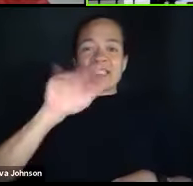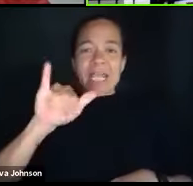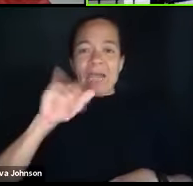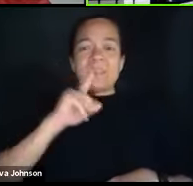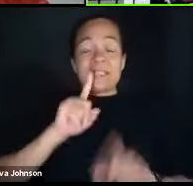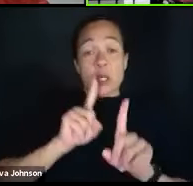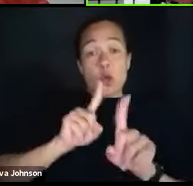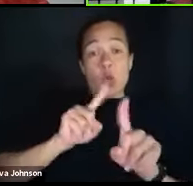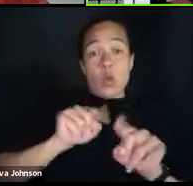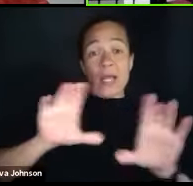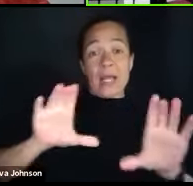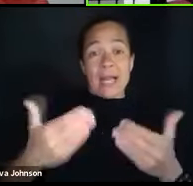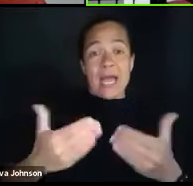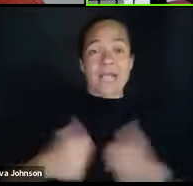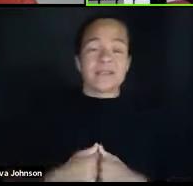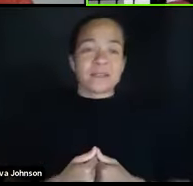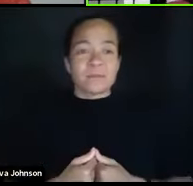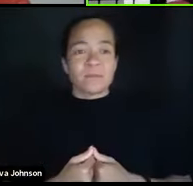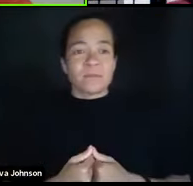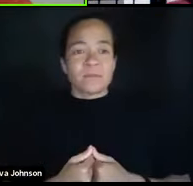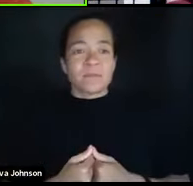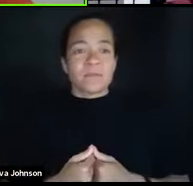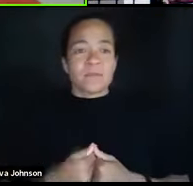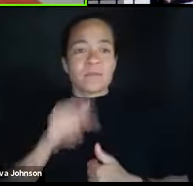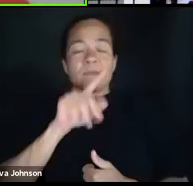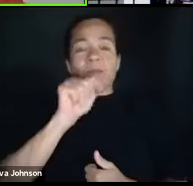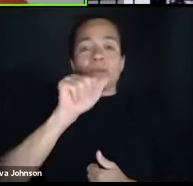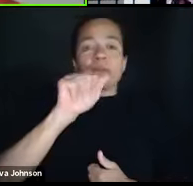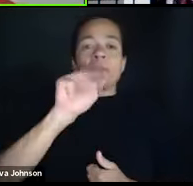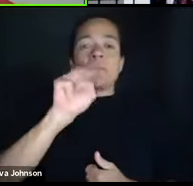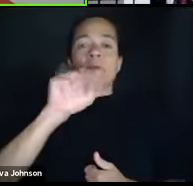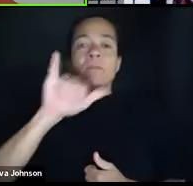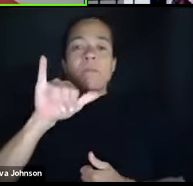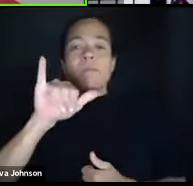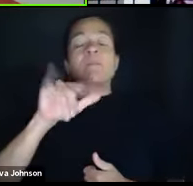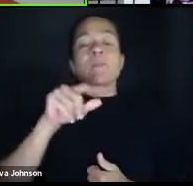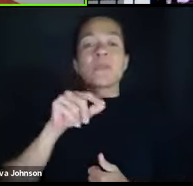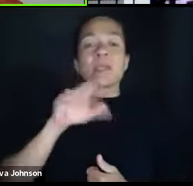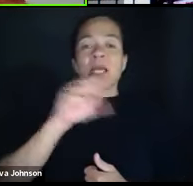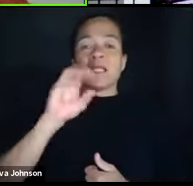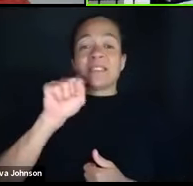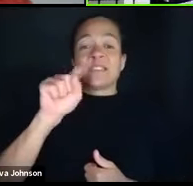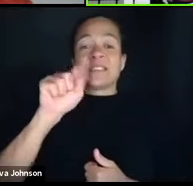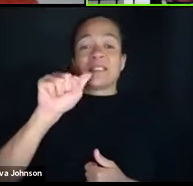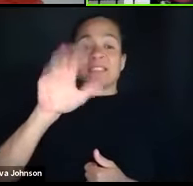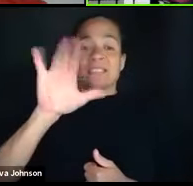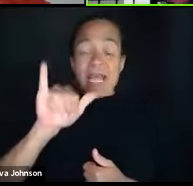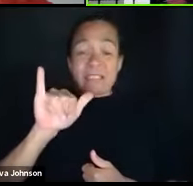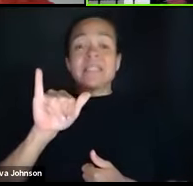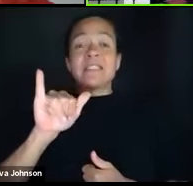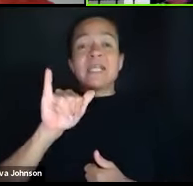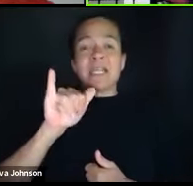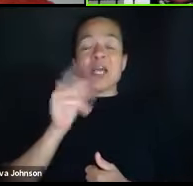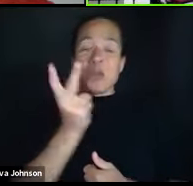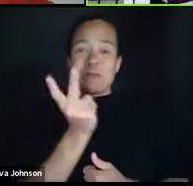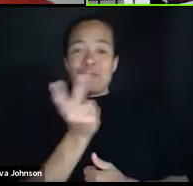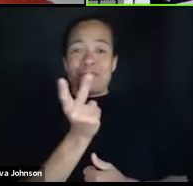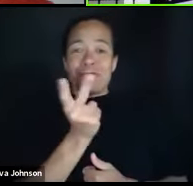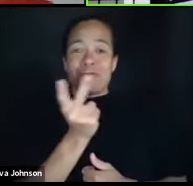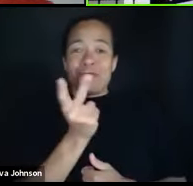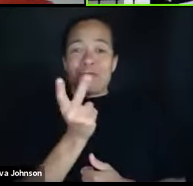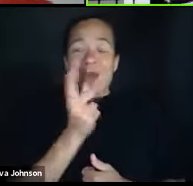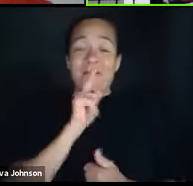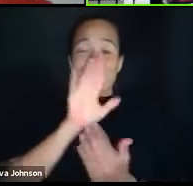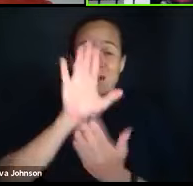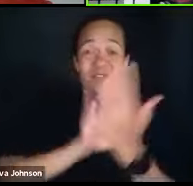Stacey and who? Um, Tammy, Tammy, Tammy, Tammy and Stacey, you guys, if I were face to face